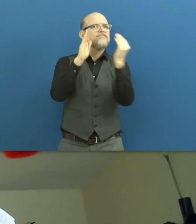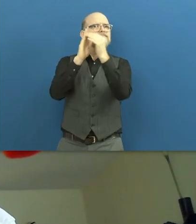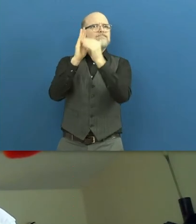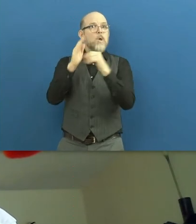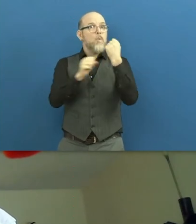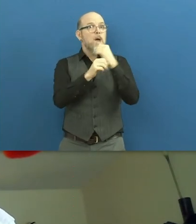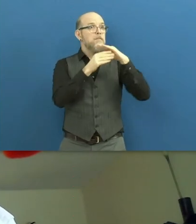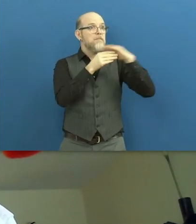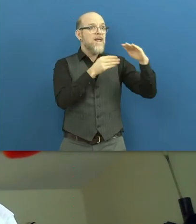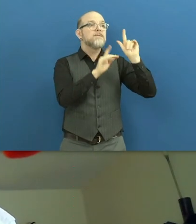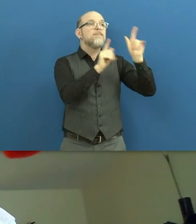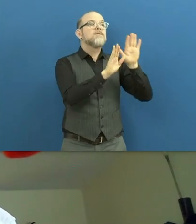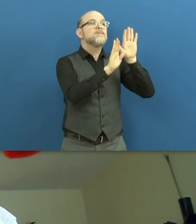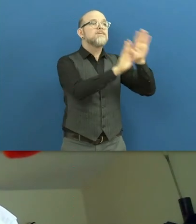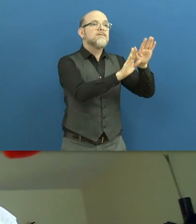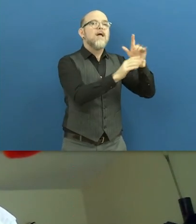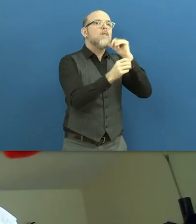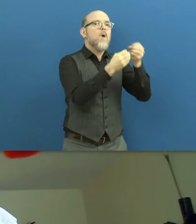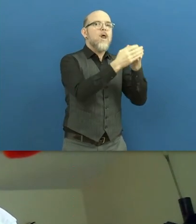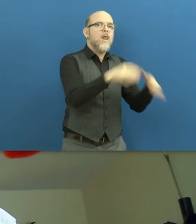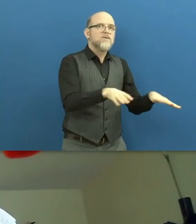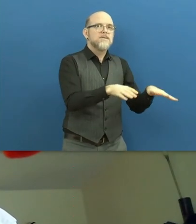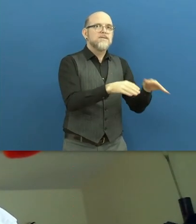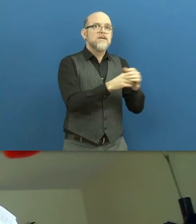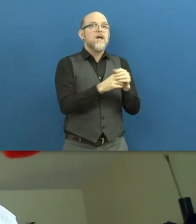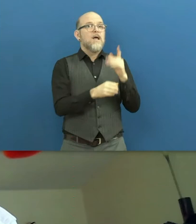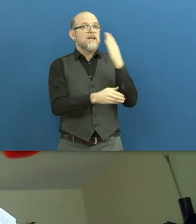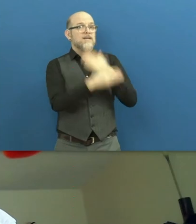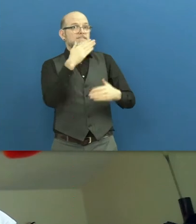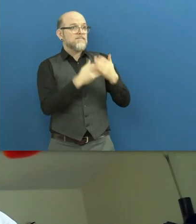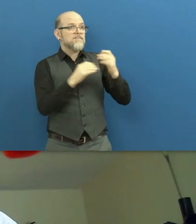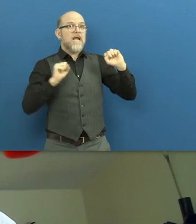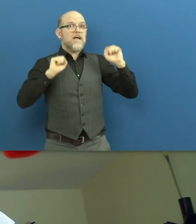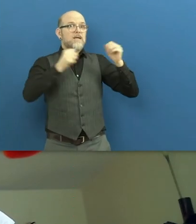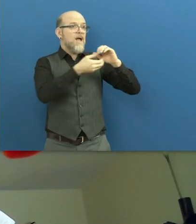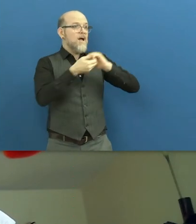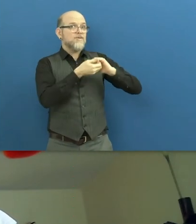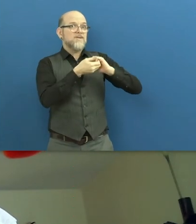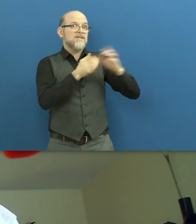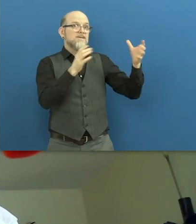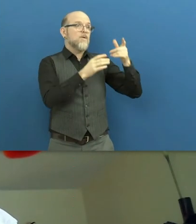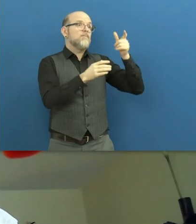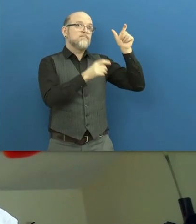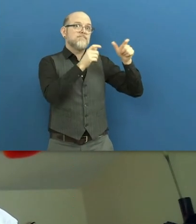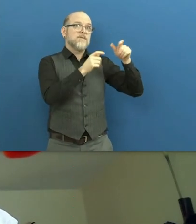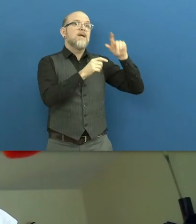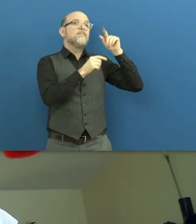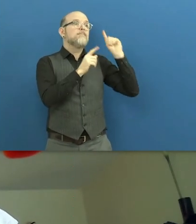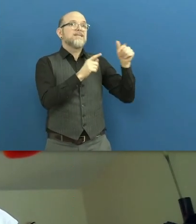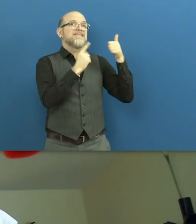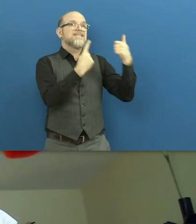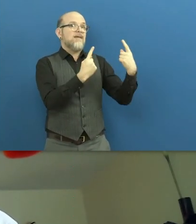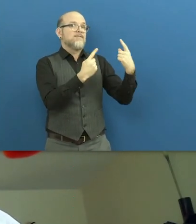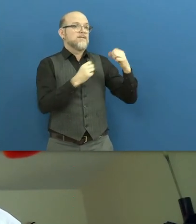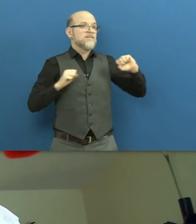retain them. Invest in strengthening the disability movement and organizations of persons with disabilities so they are at the center of